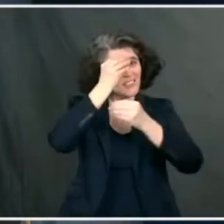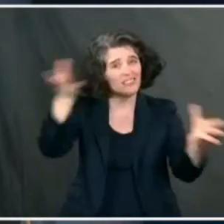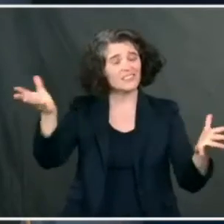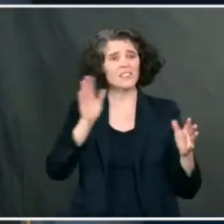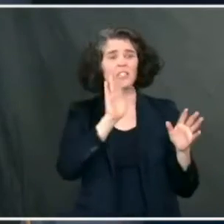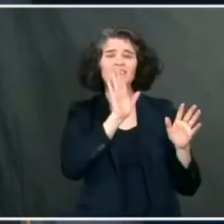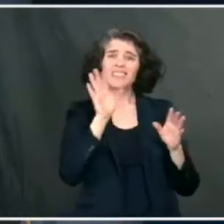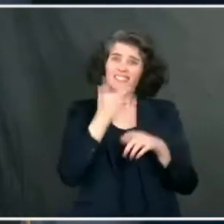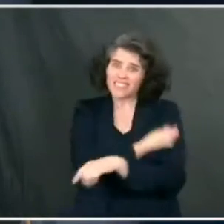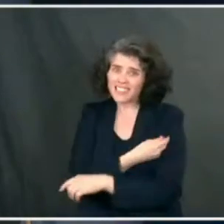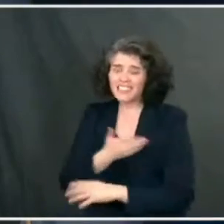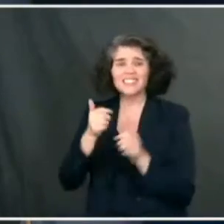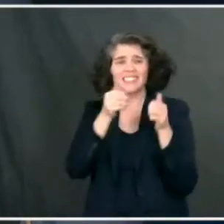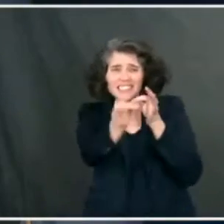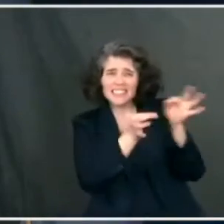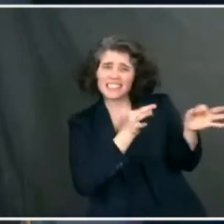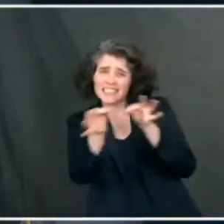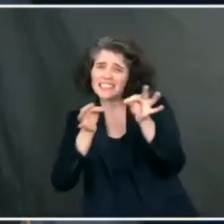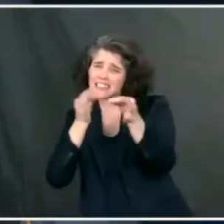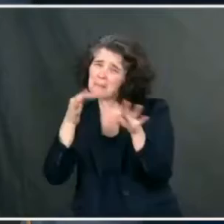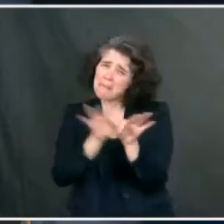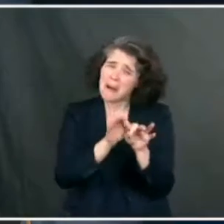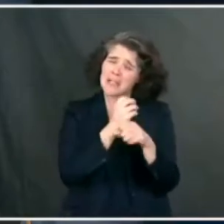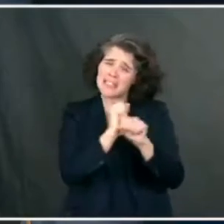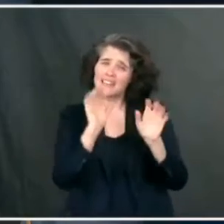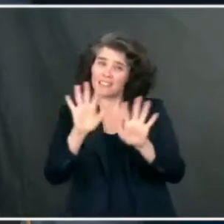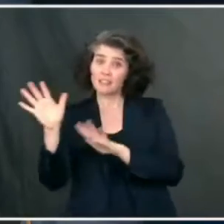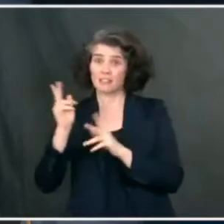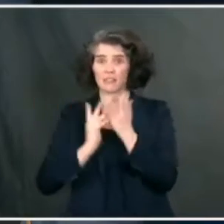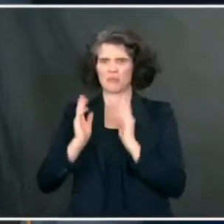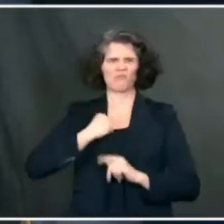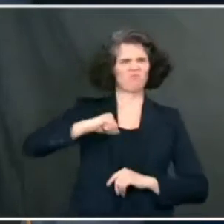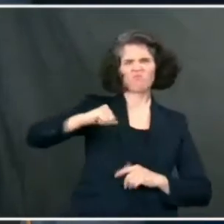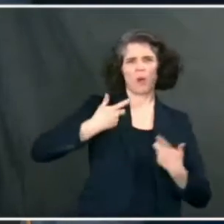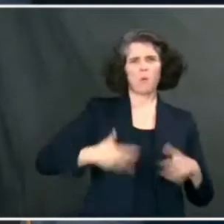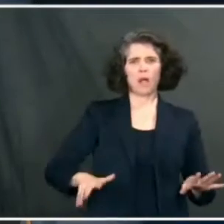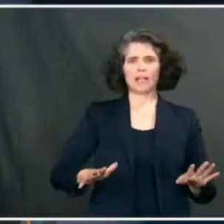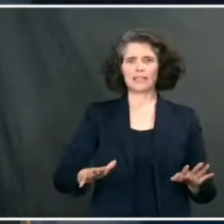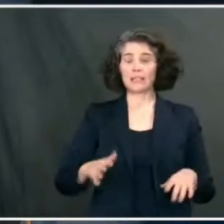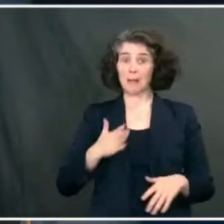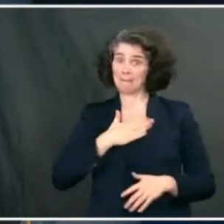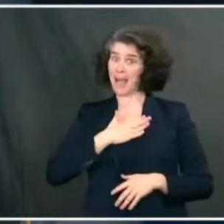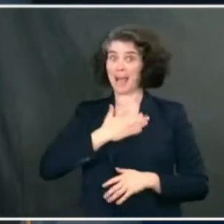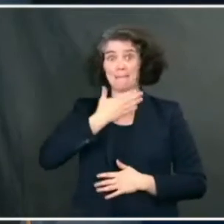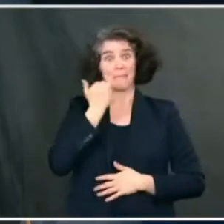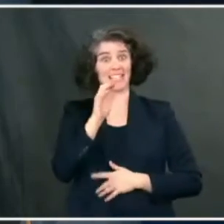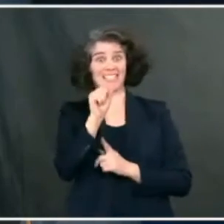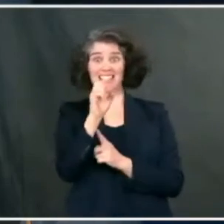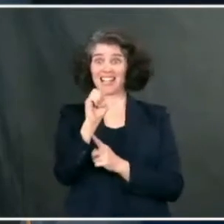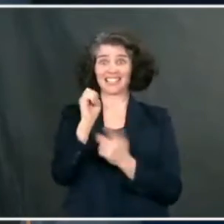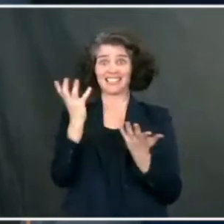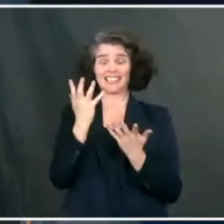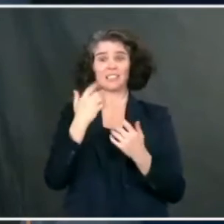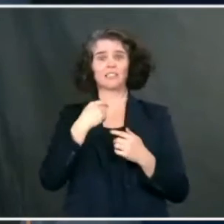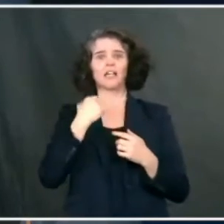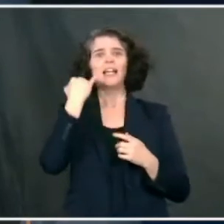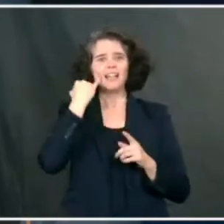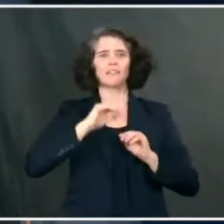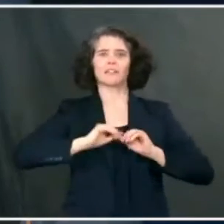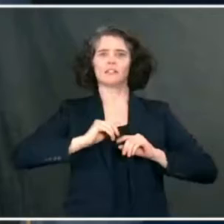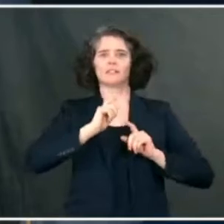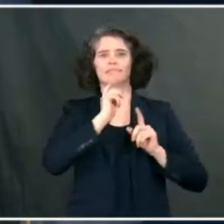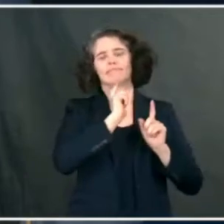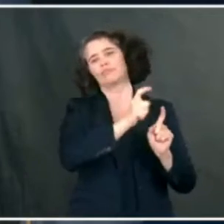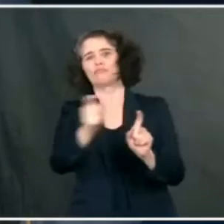don't know what the best case, the best case scenario for me is that we'd get 85 percent of the people vaccinated by the end of the summer. If we do,